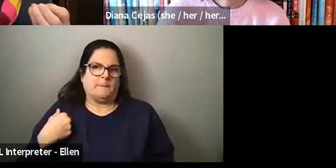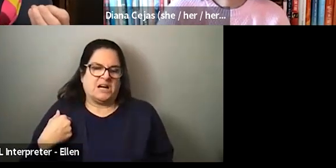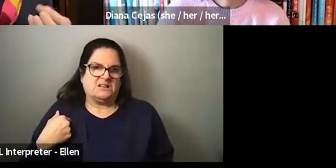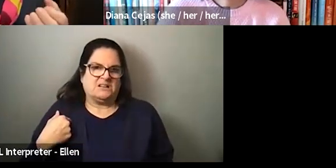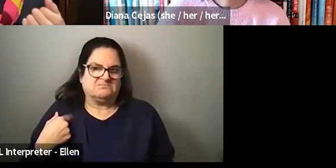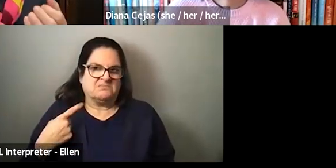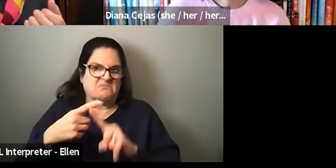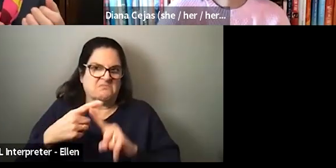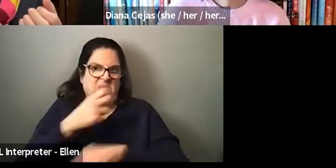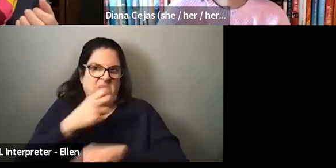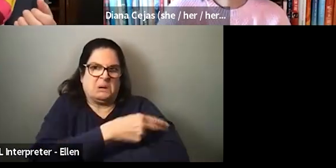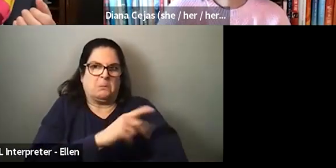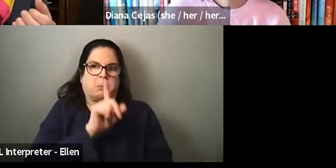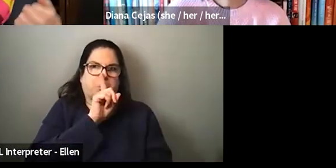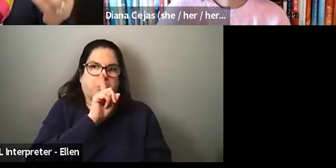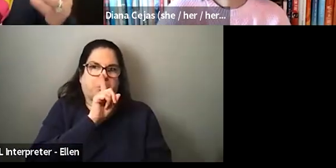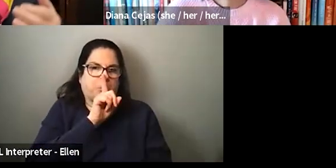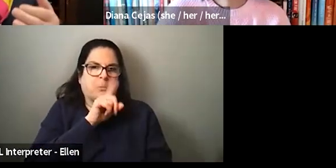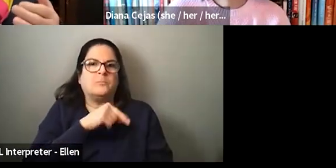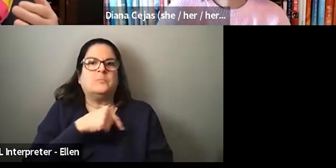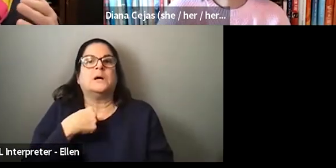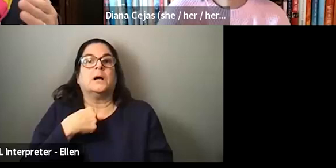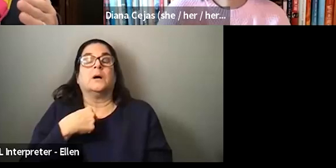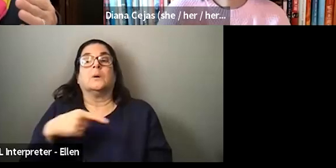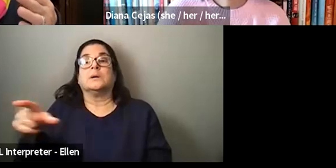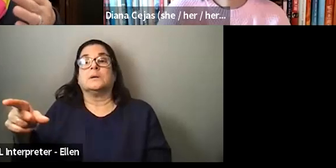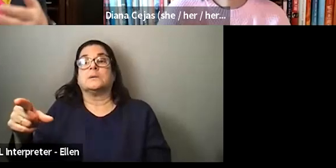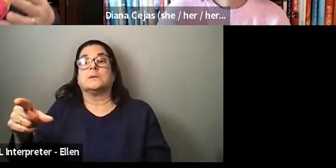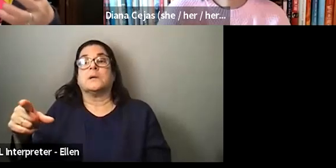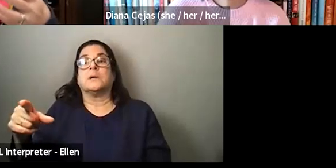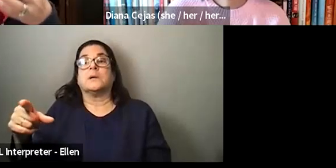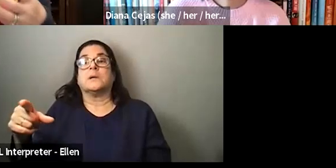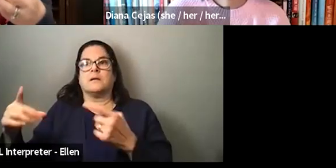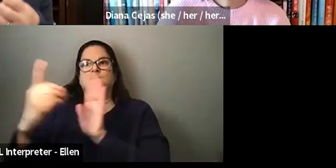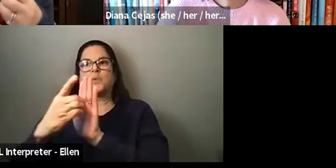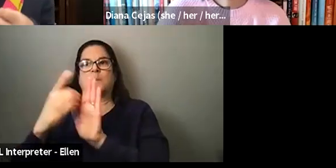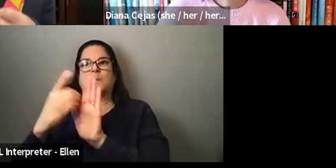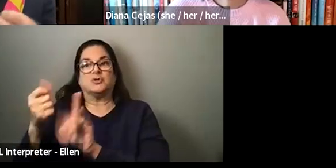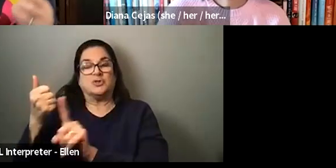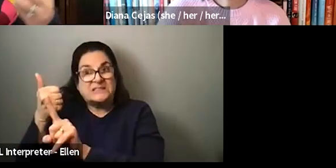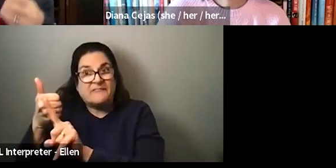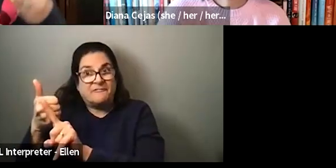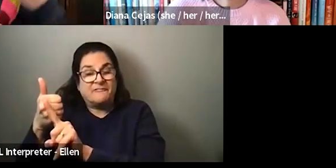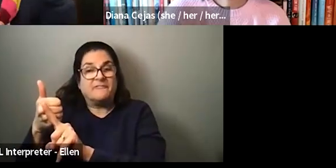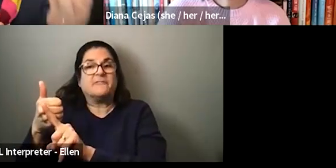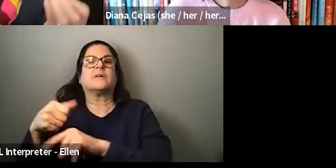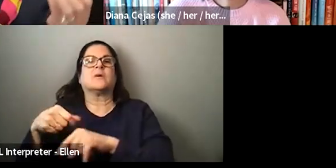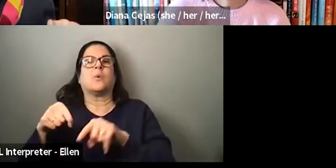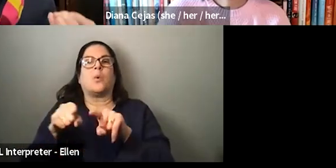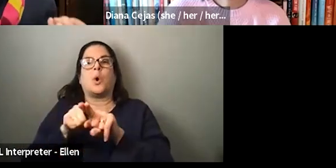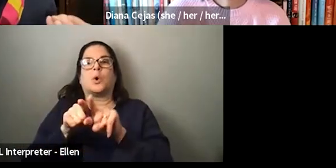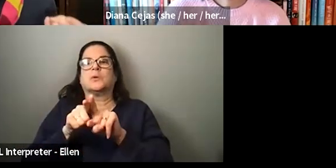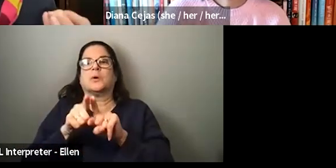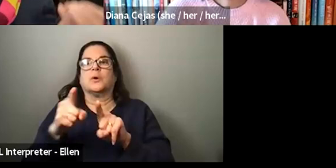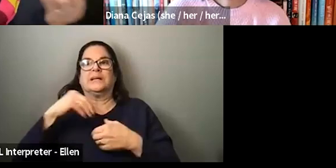can be hard. It's not only the indiscretion itself, but there's also not that, that unsureness of whether or not you're going to have